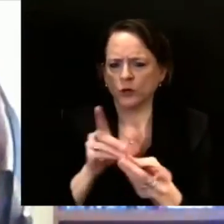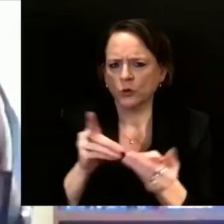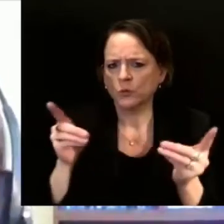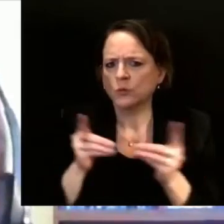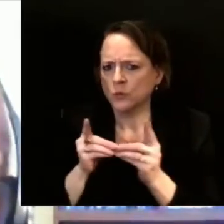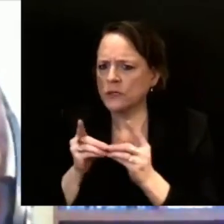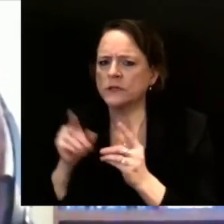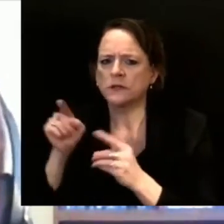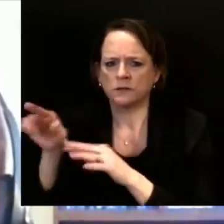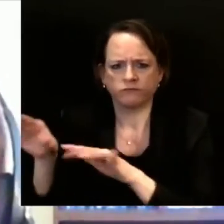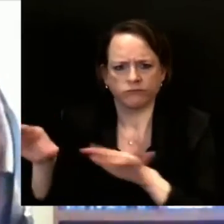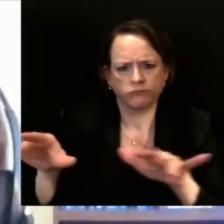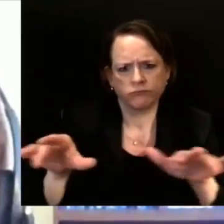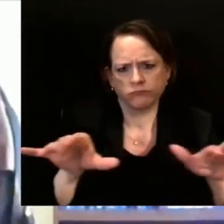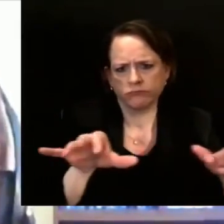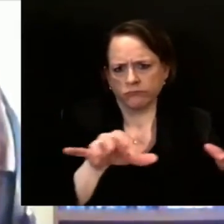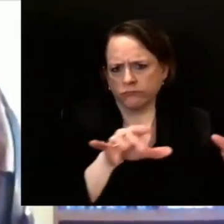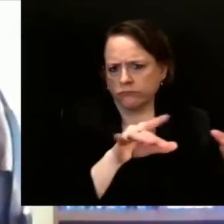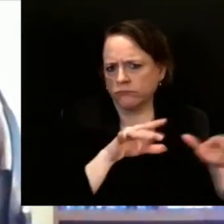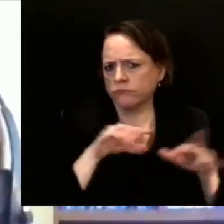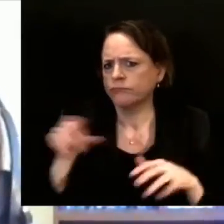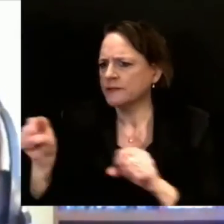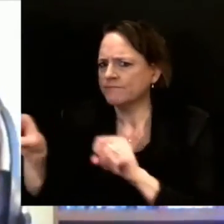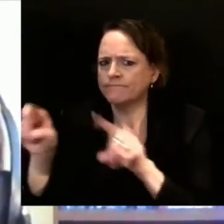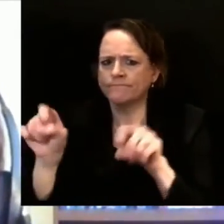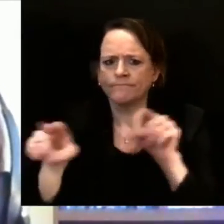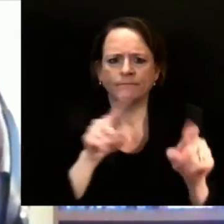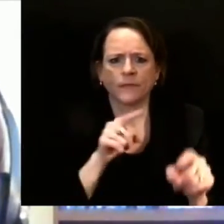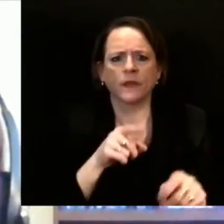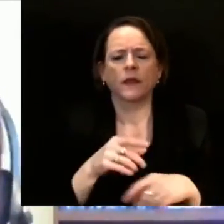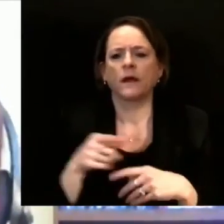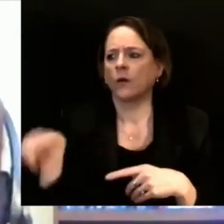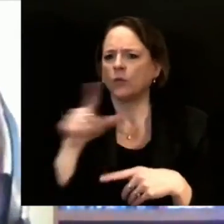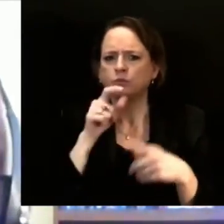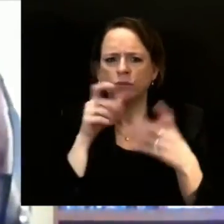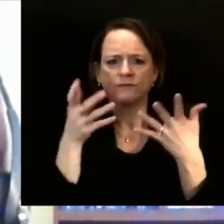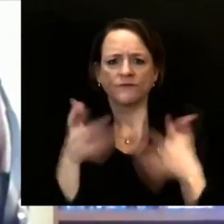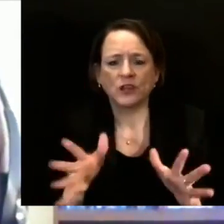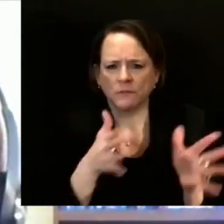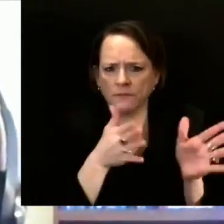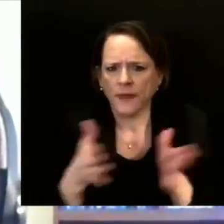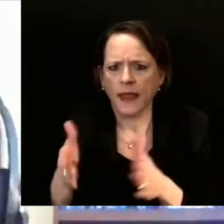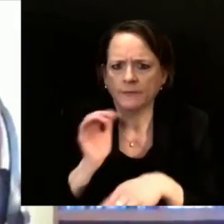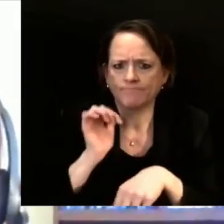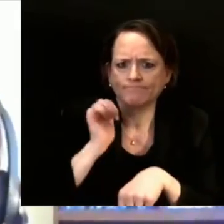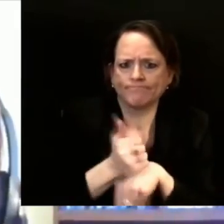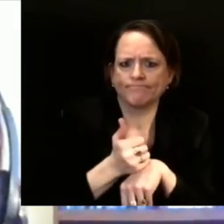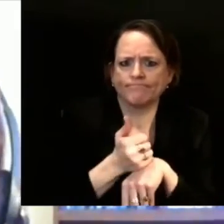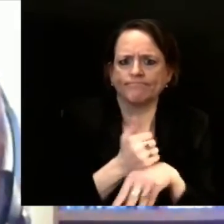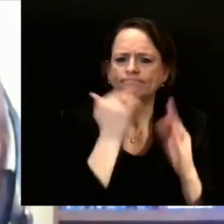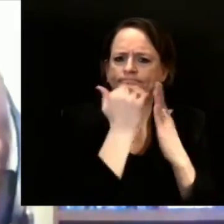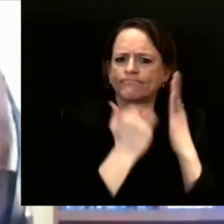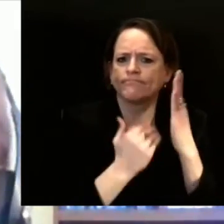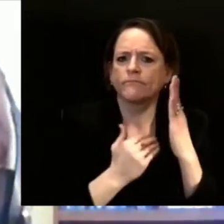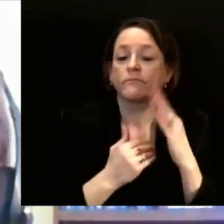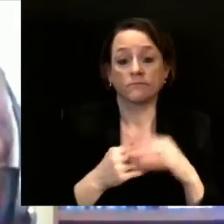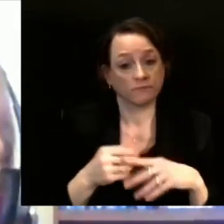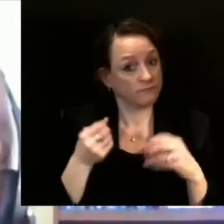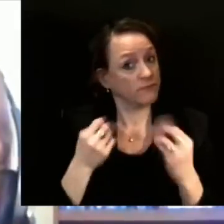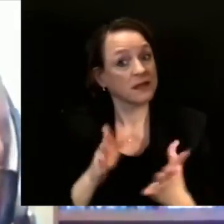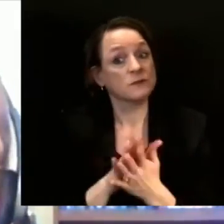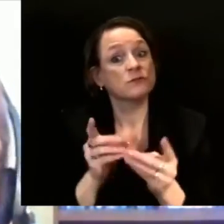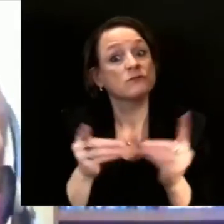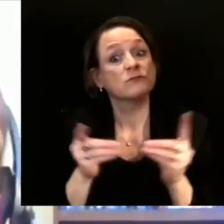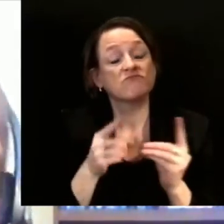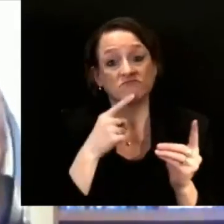in place, and many, many of them do. Many school districts either have a contract with a health system that provides health services